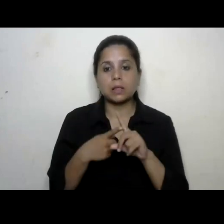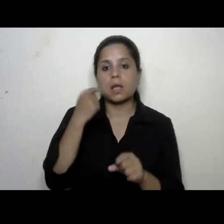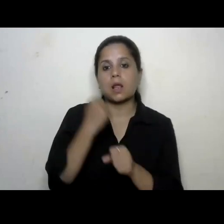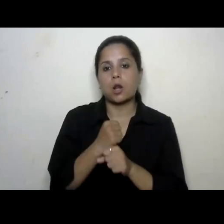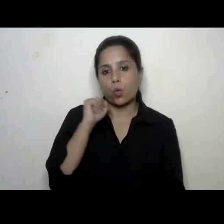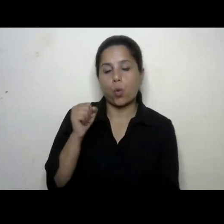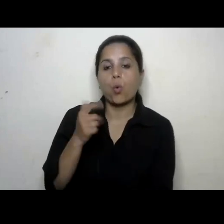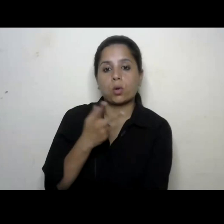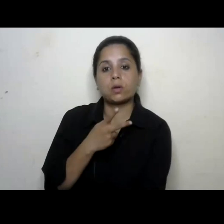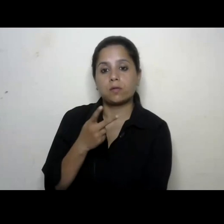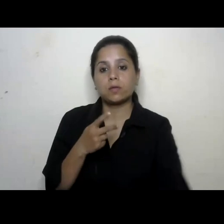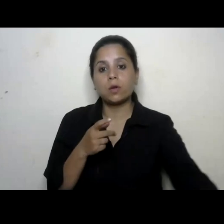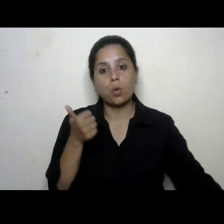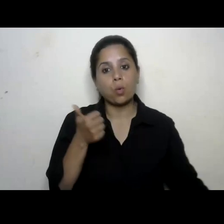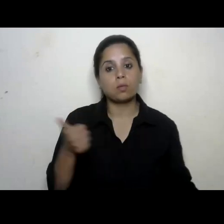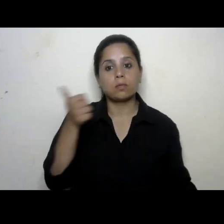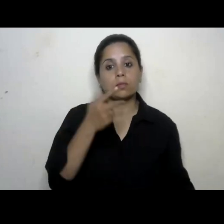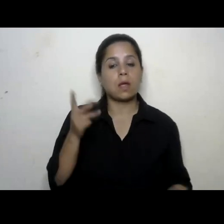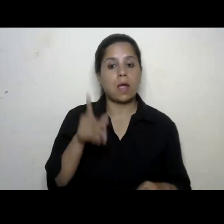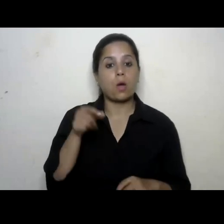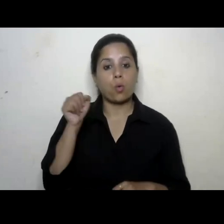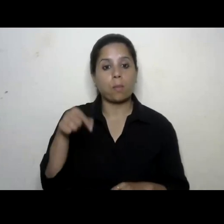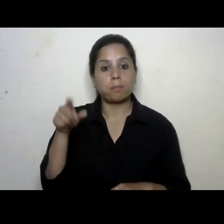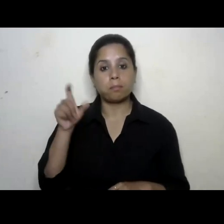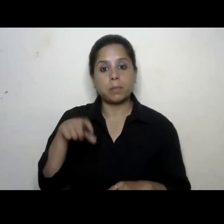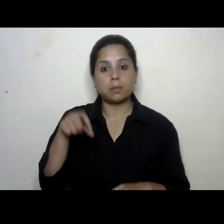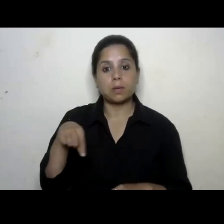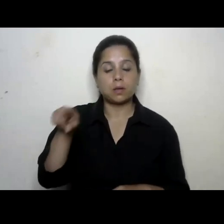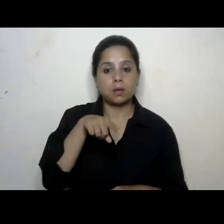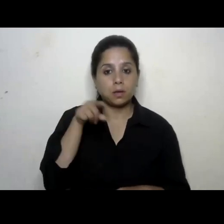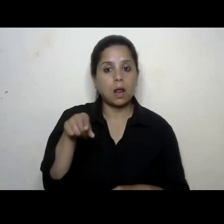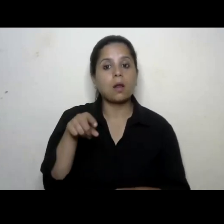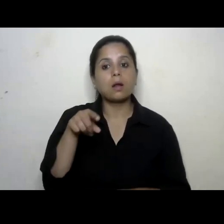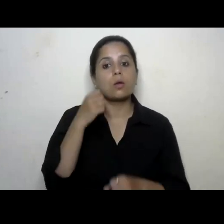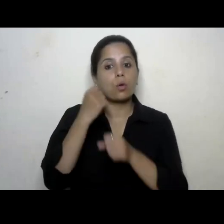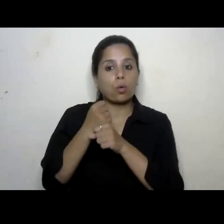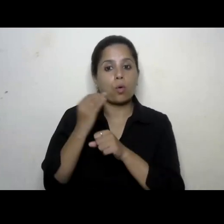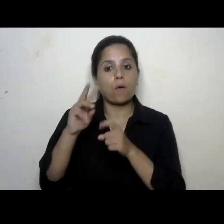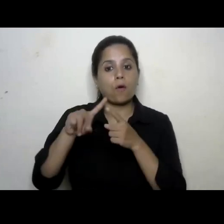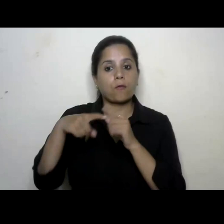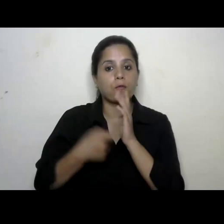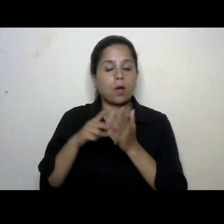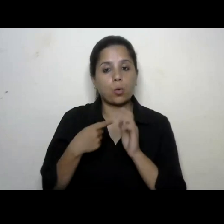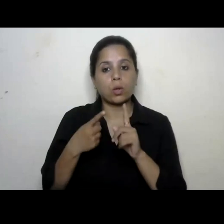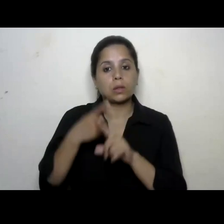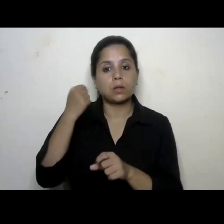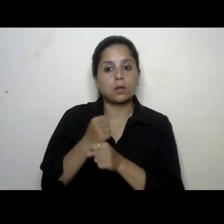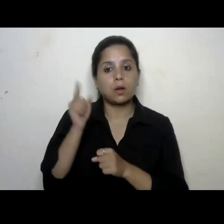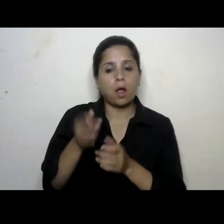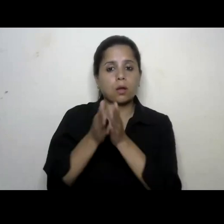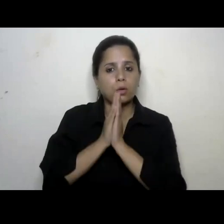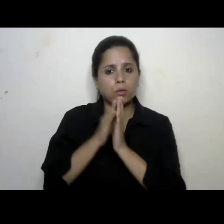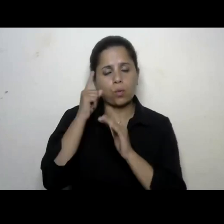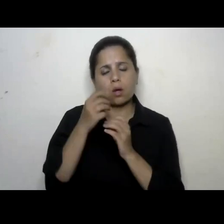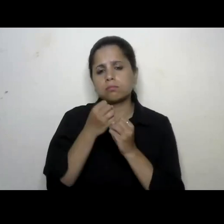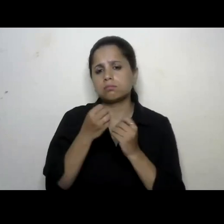governor of telangana and there are requests for various other